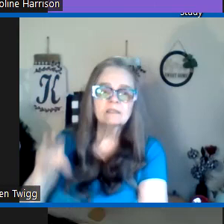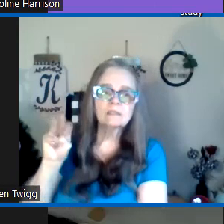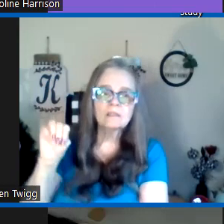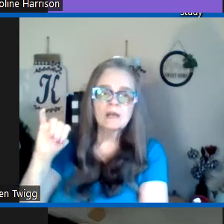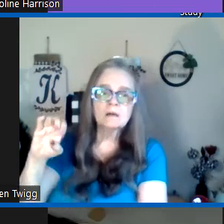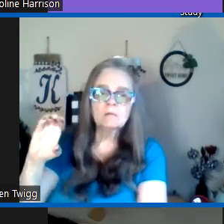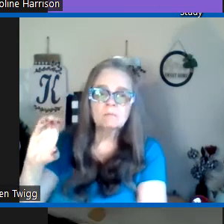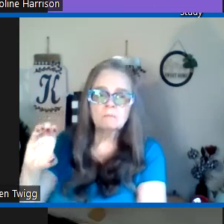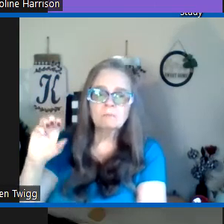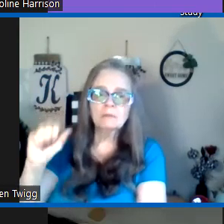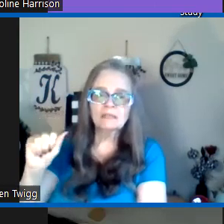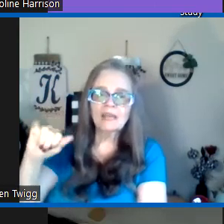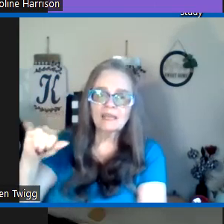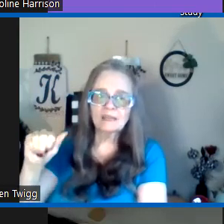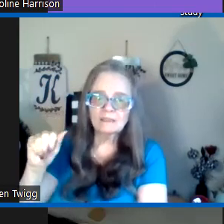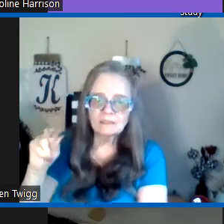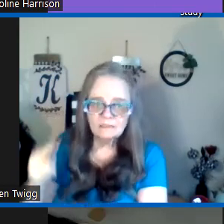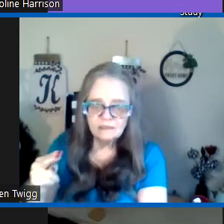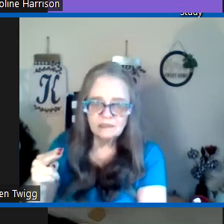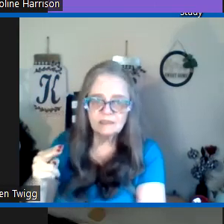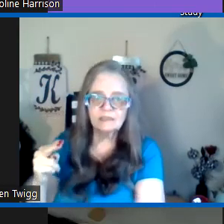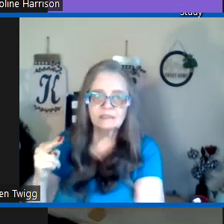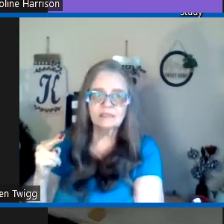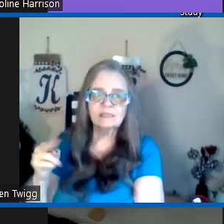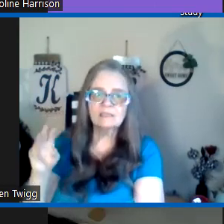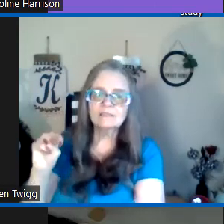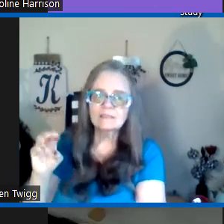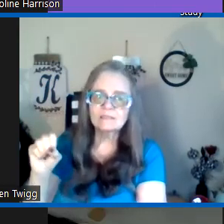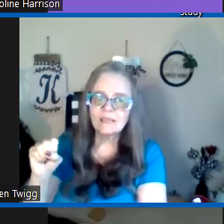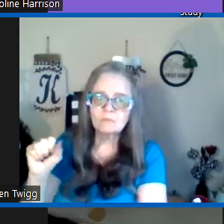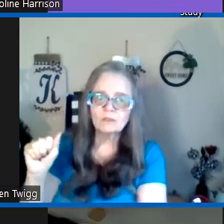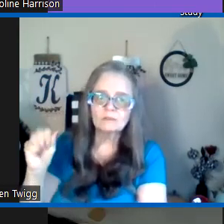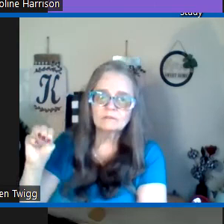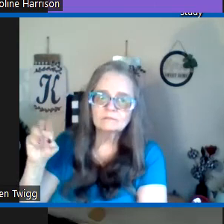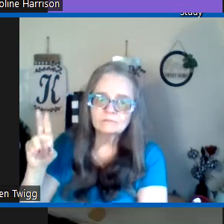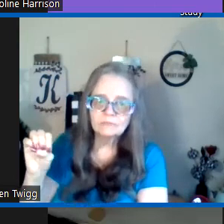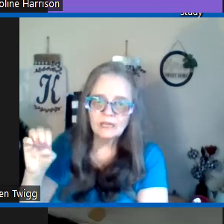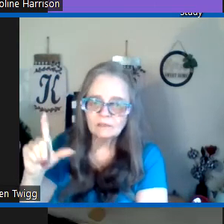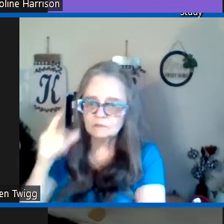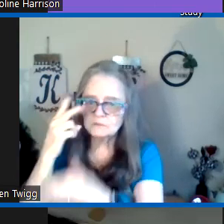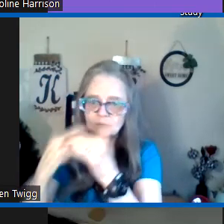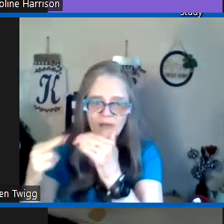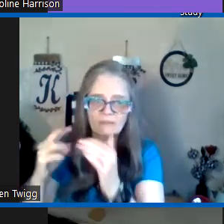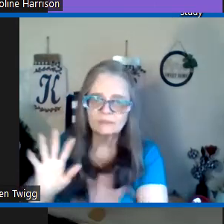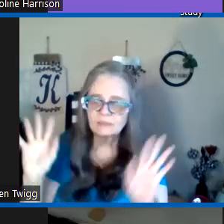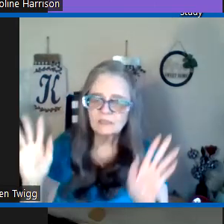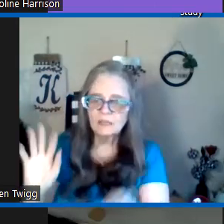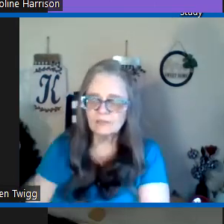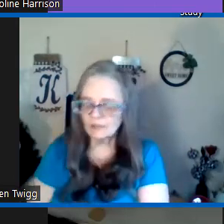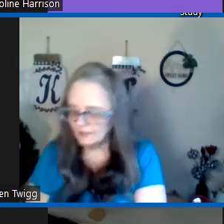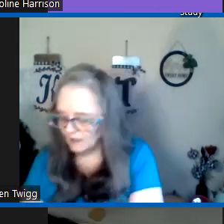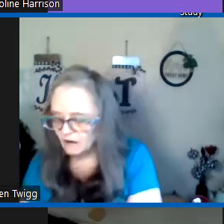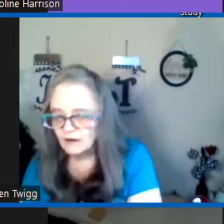and then Micaiah in Kings Samuel who was a prophet